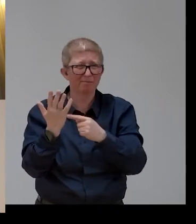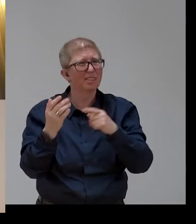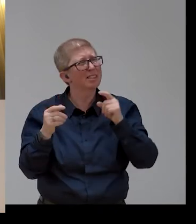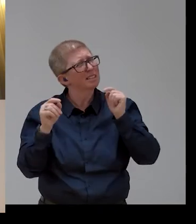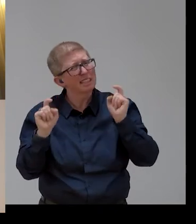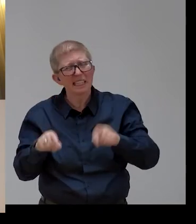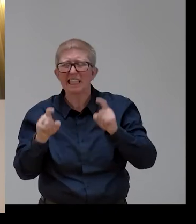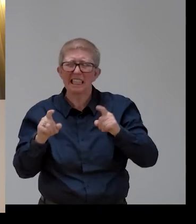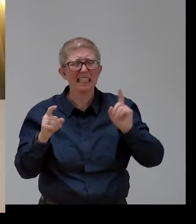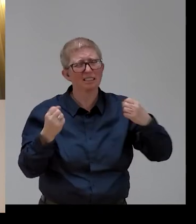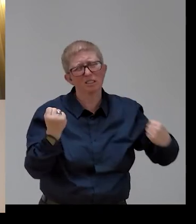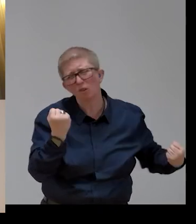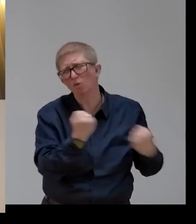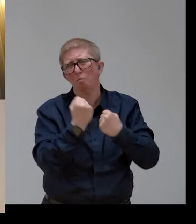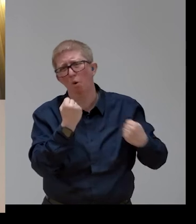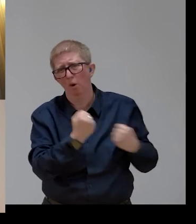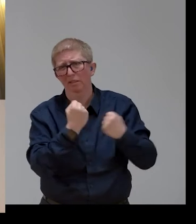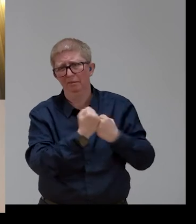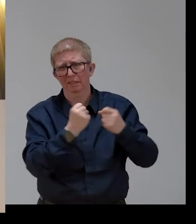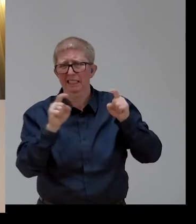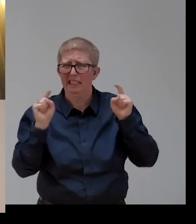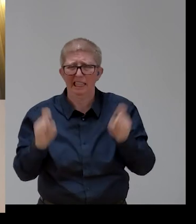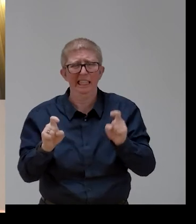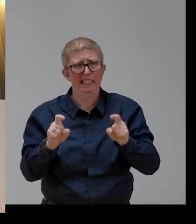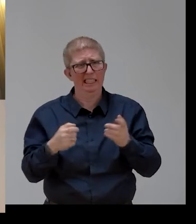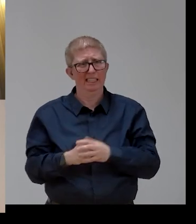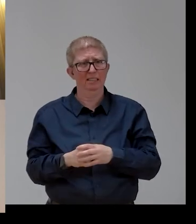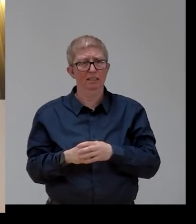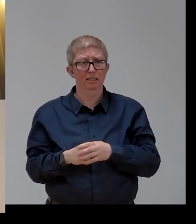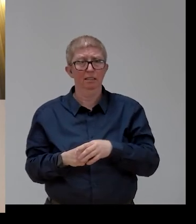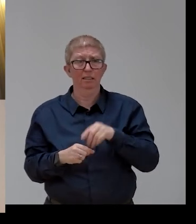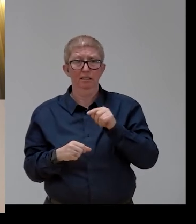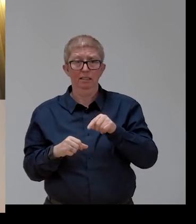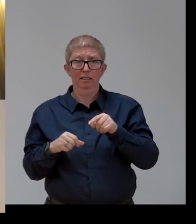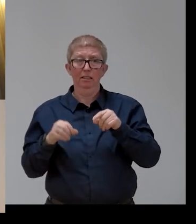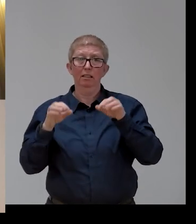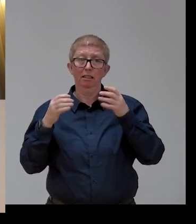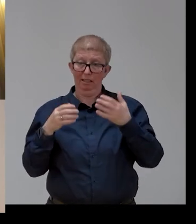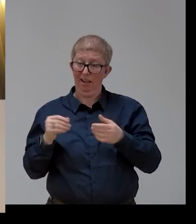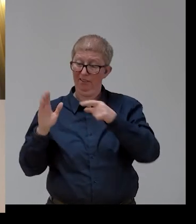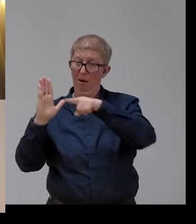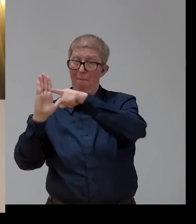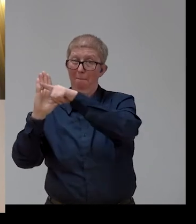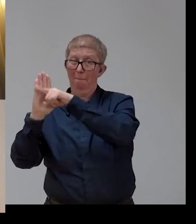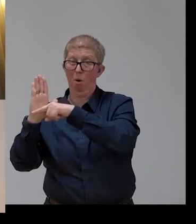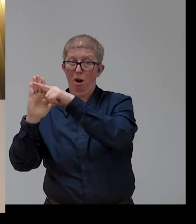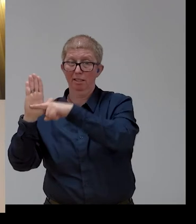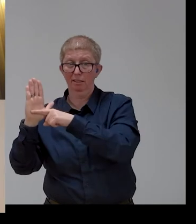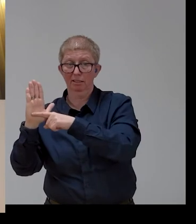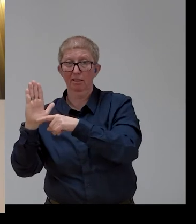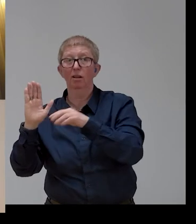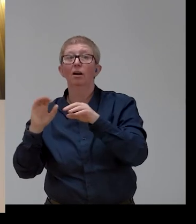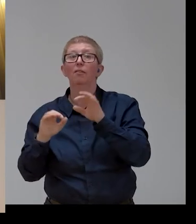so that there is a putting in place of the right policies for employment of disabled people